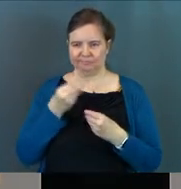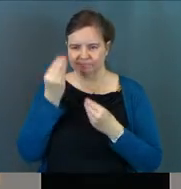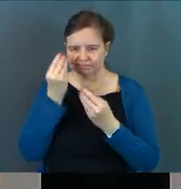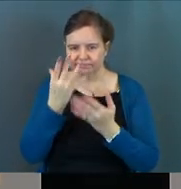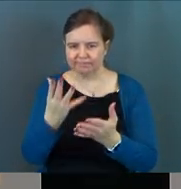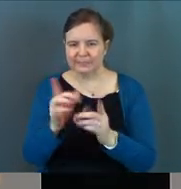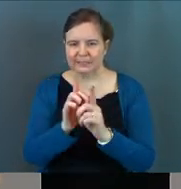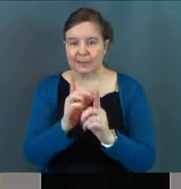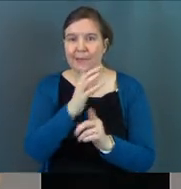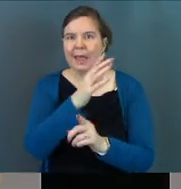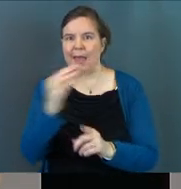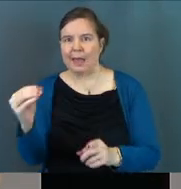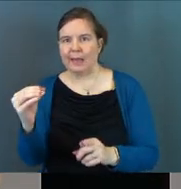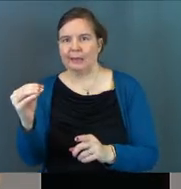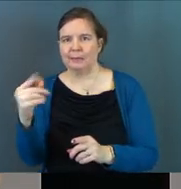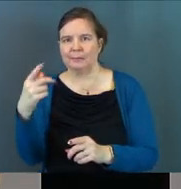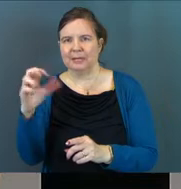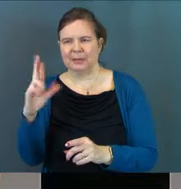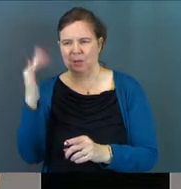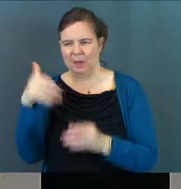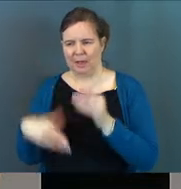message to his disciples and Peter?